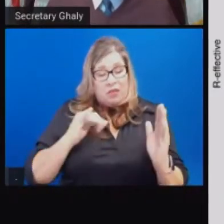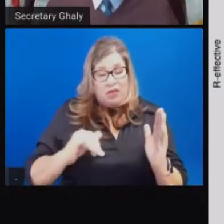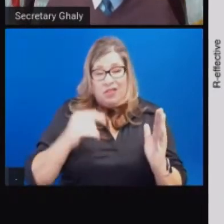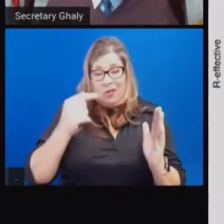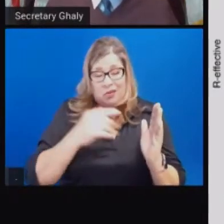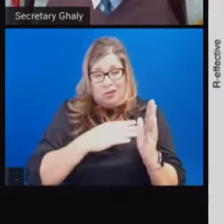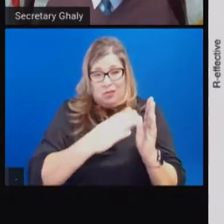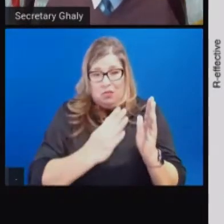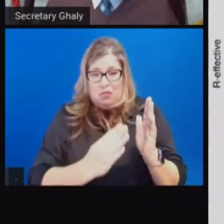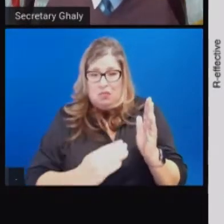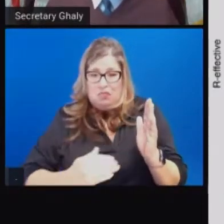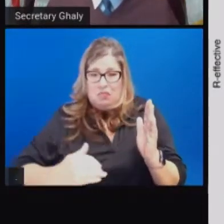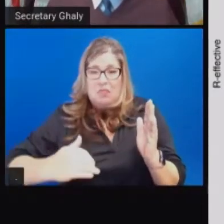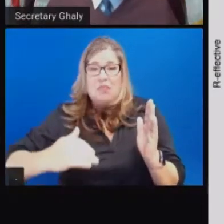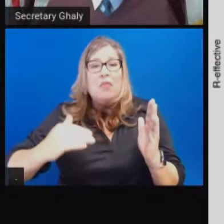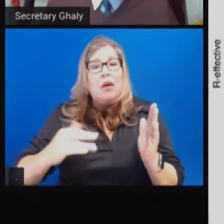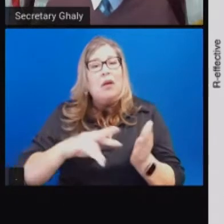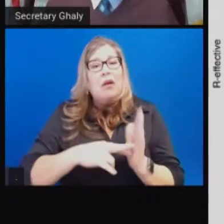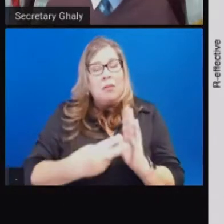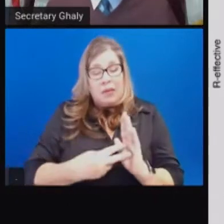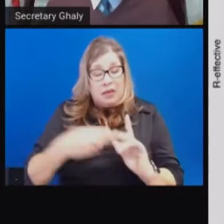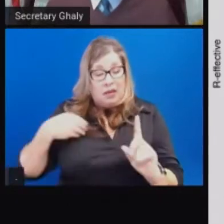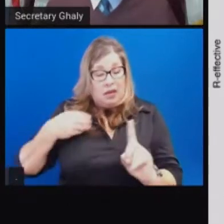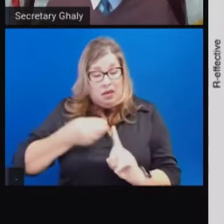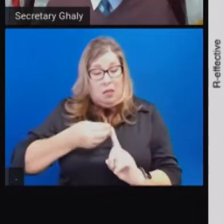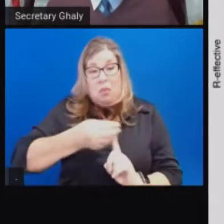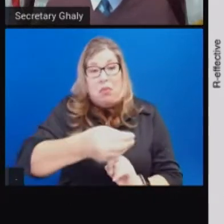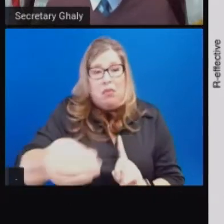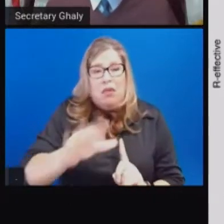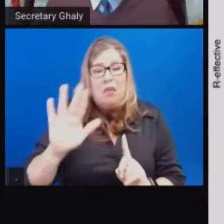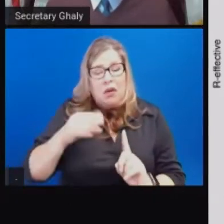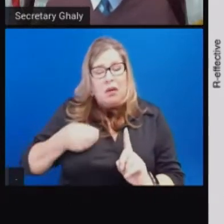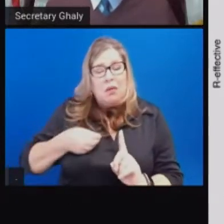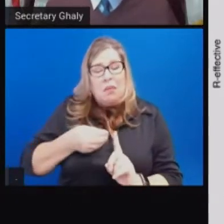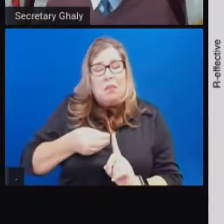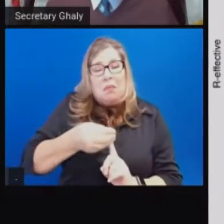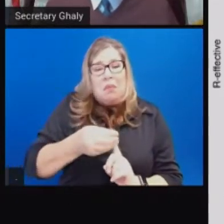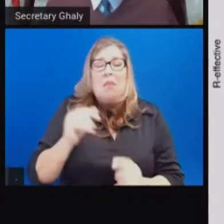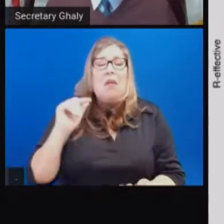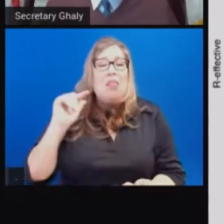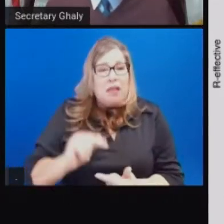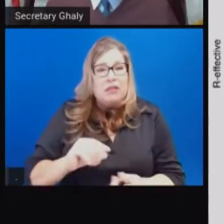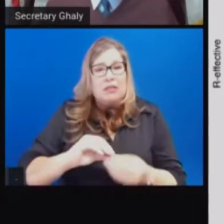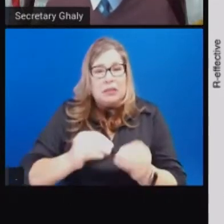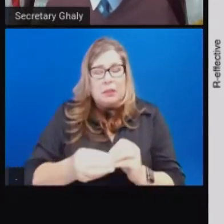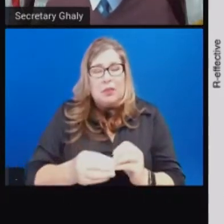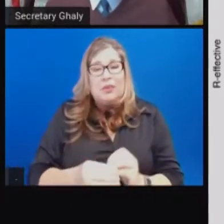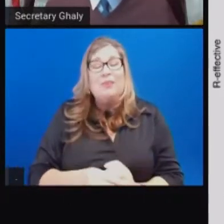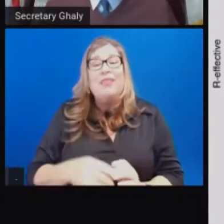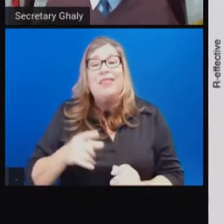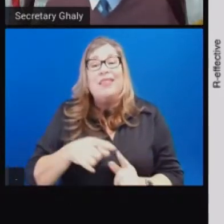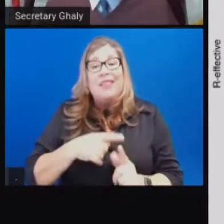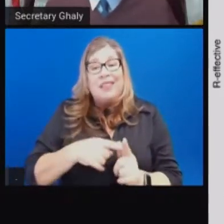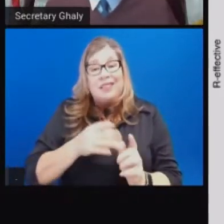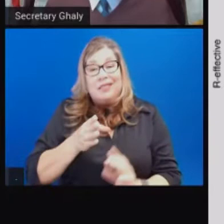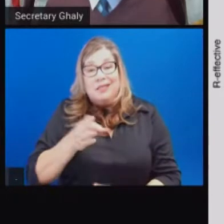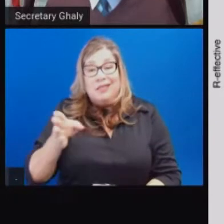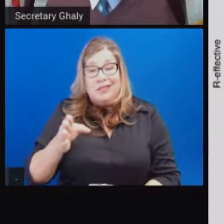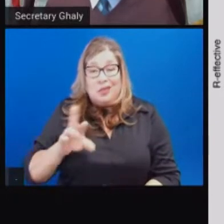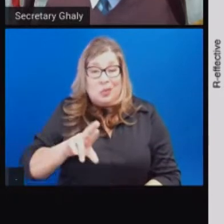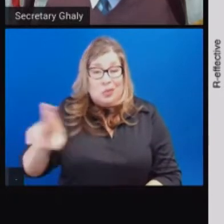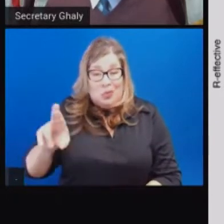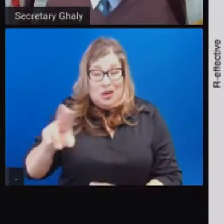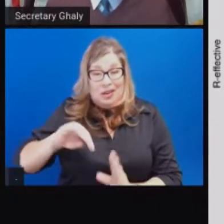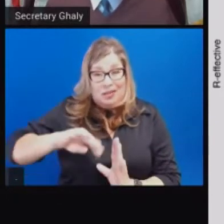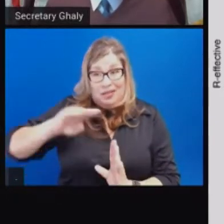below one, meaning shrinking transmission. If you look at the right side of this figure, you see the rapid